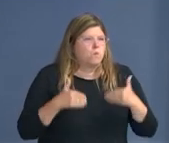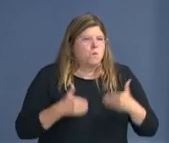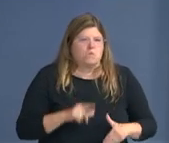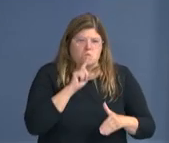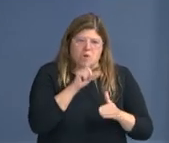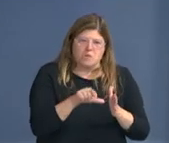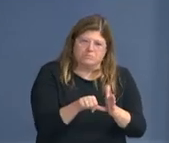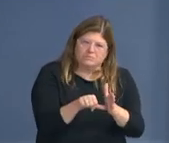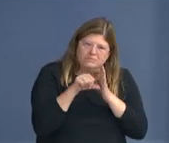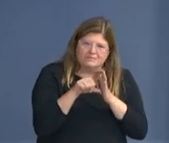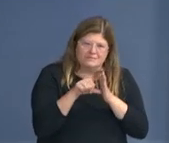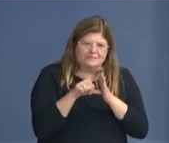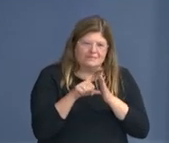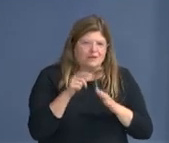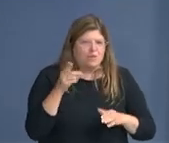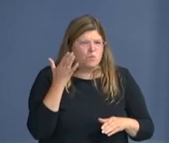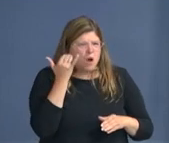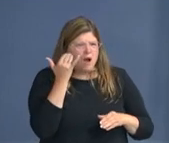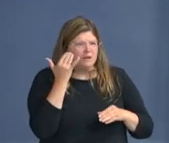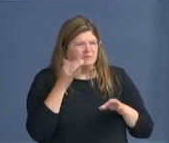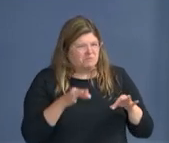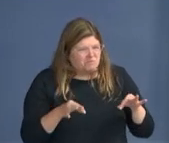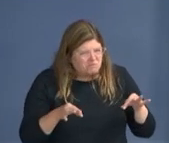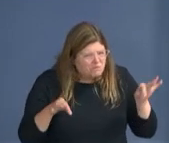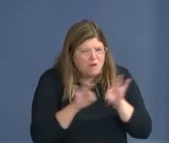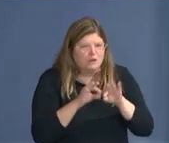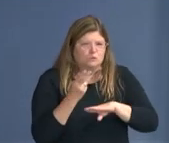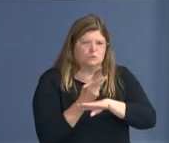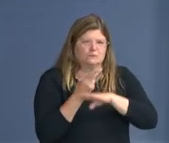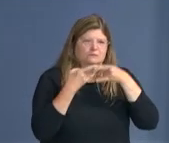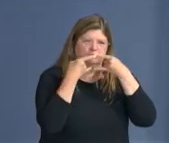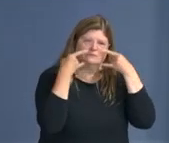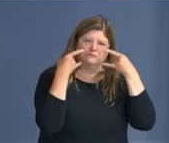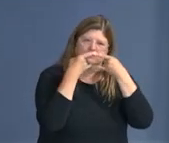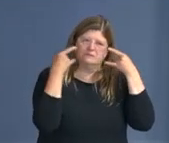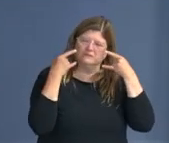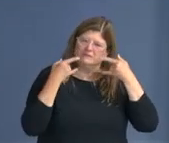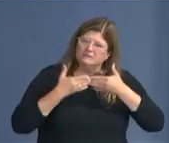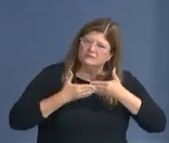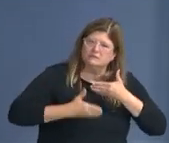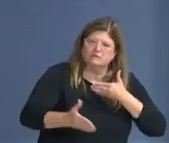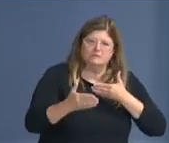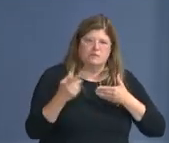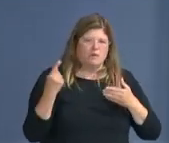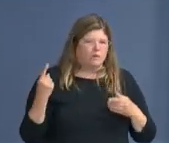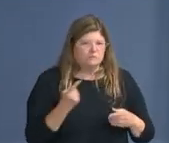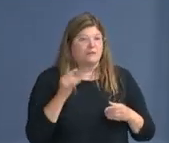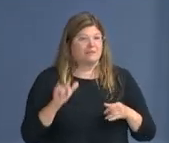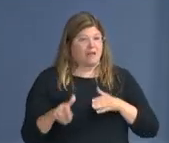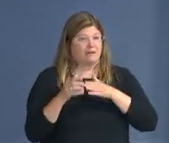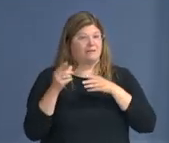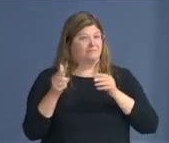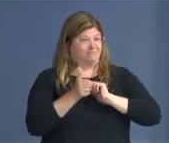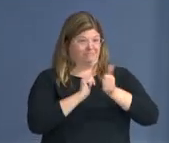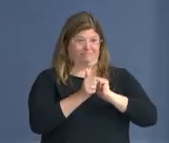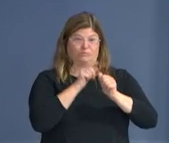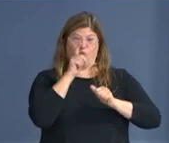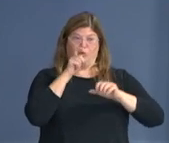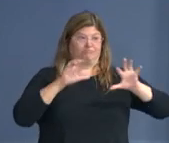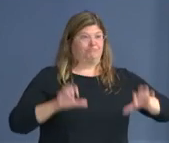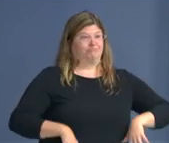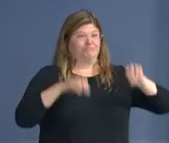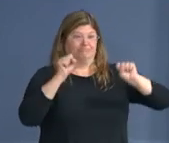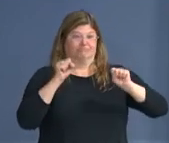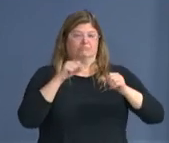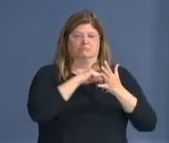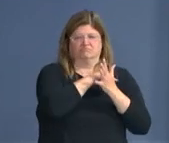why it's so important for people to wear masks right now. The competition was led by five of our